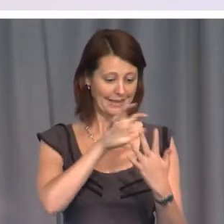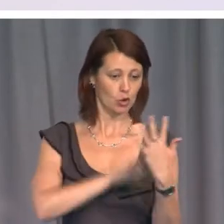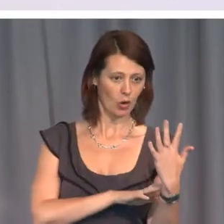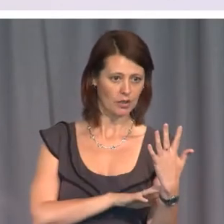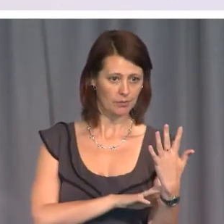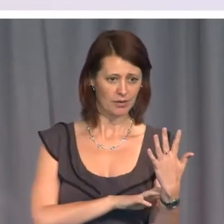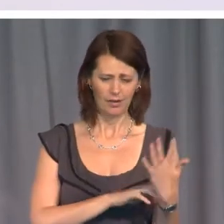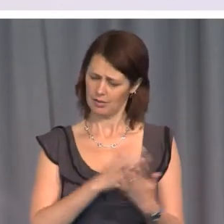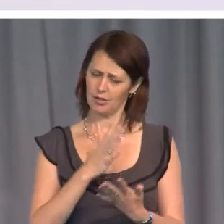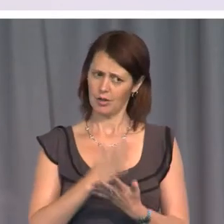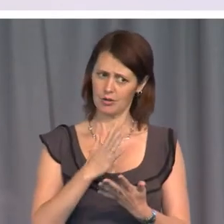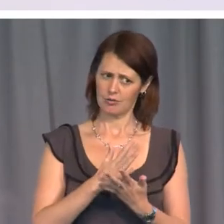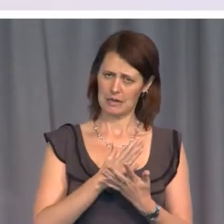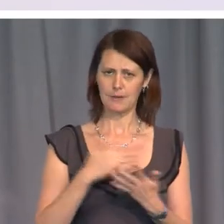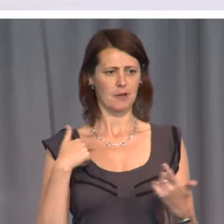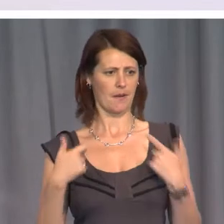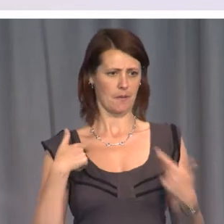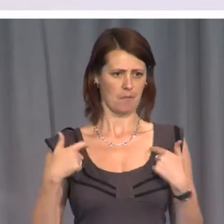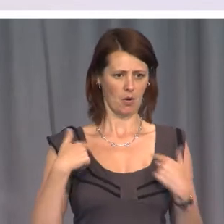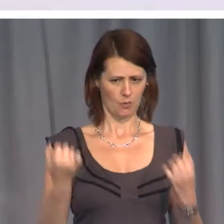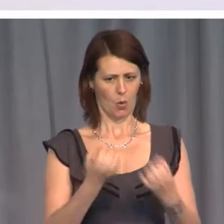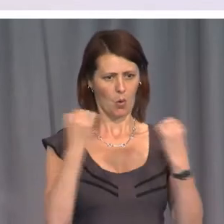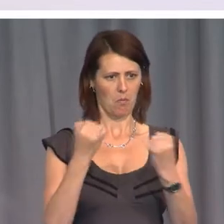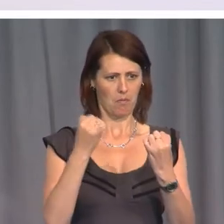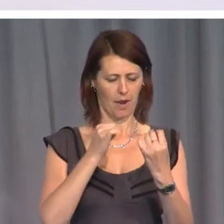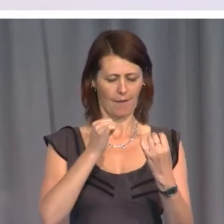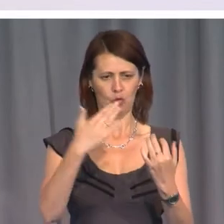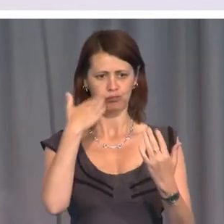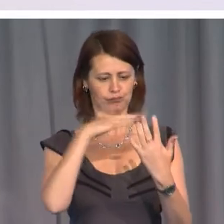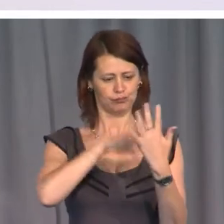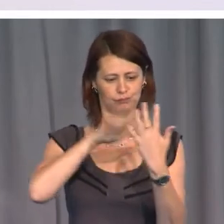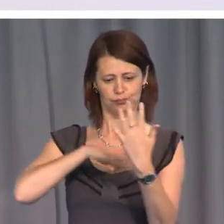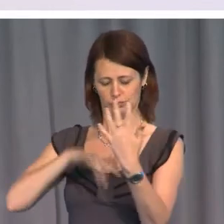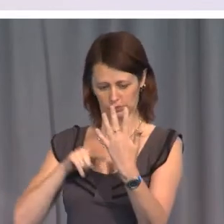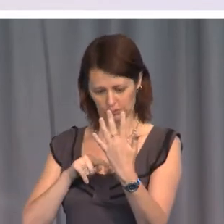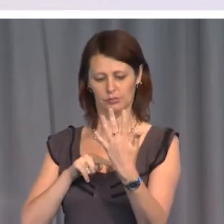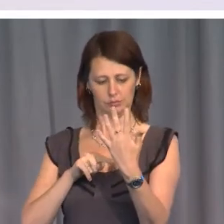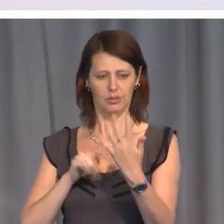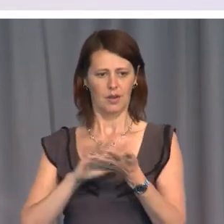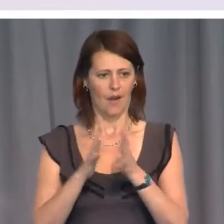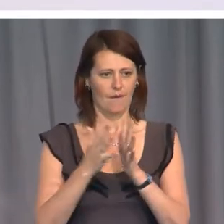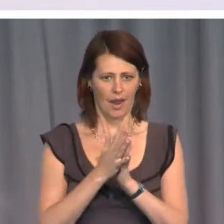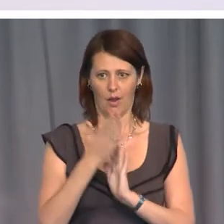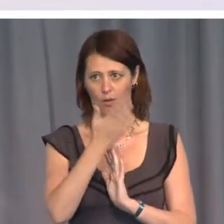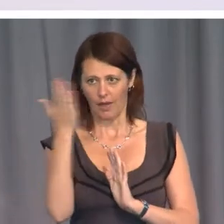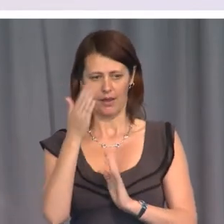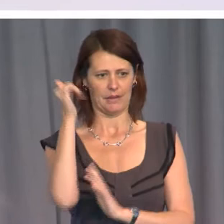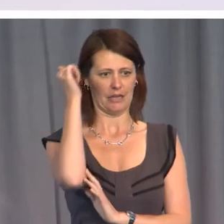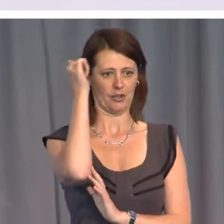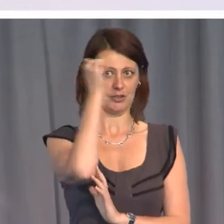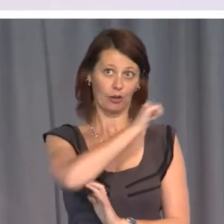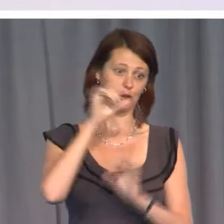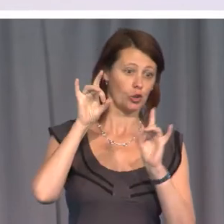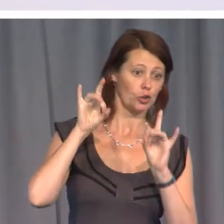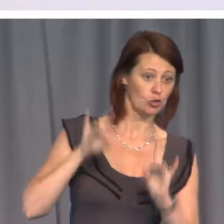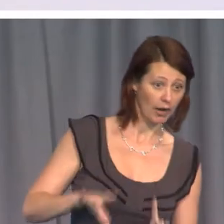really a very boastful PowerPoint presentation of how they, the intelligent Australians,